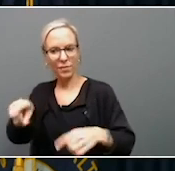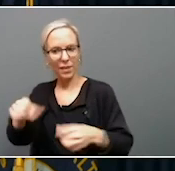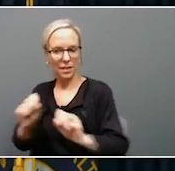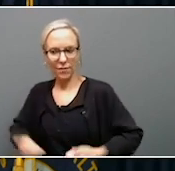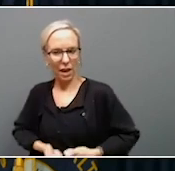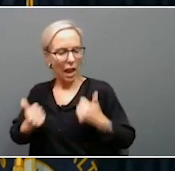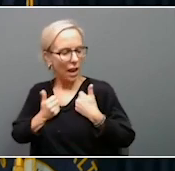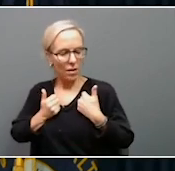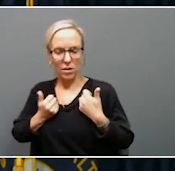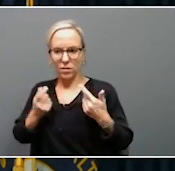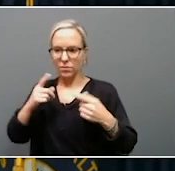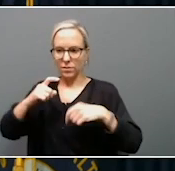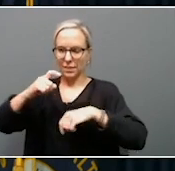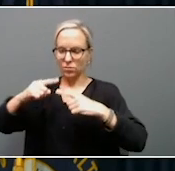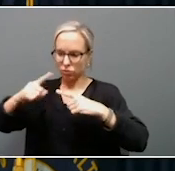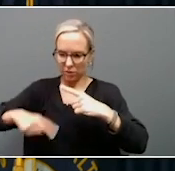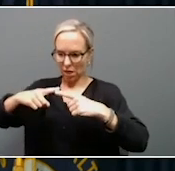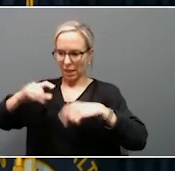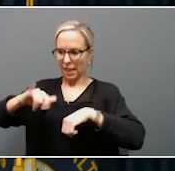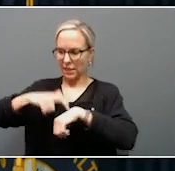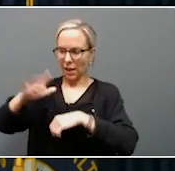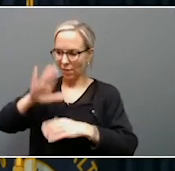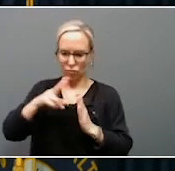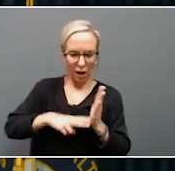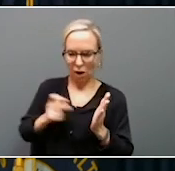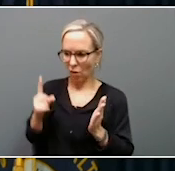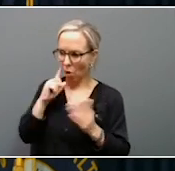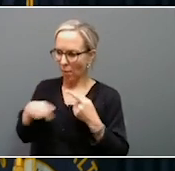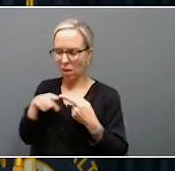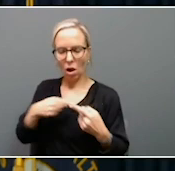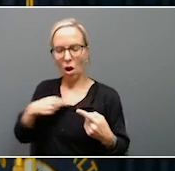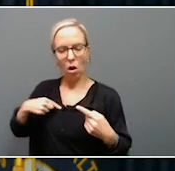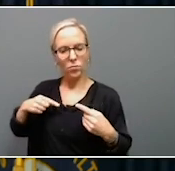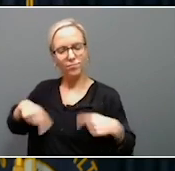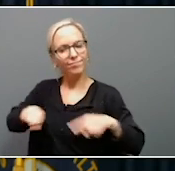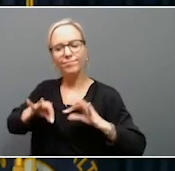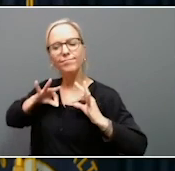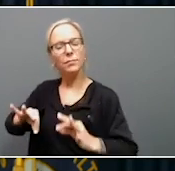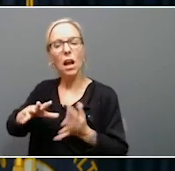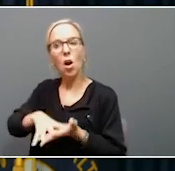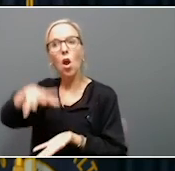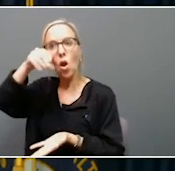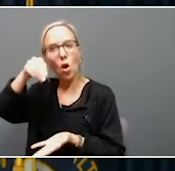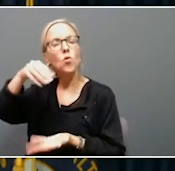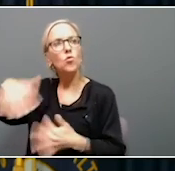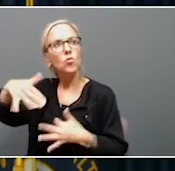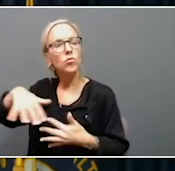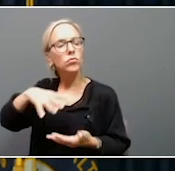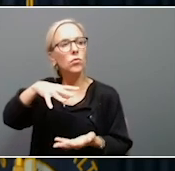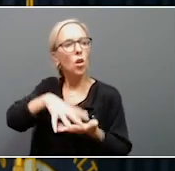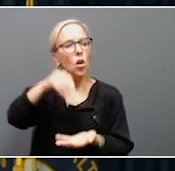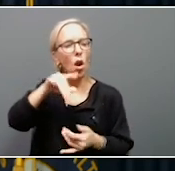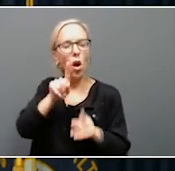read about or heard about. So a lot of lessons learned, a whole lot of it's about caring about each other, but then